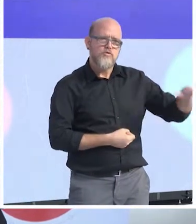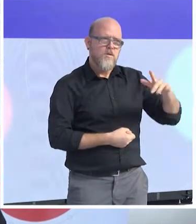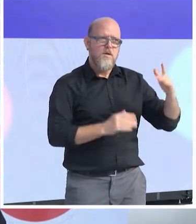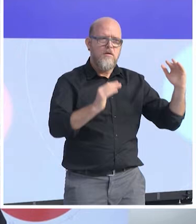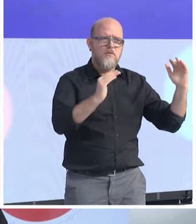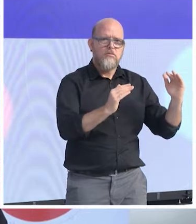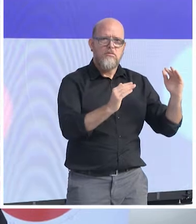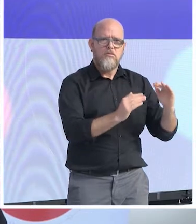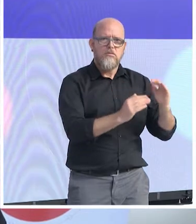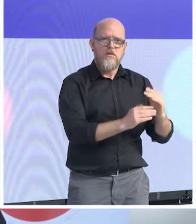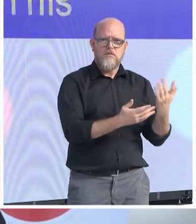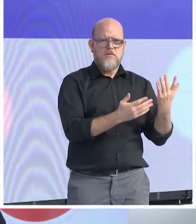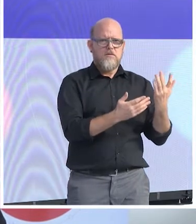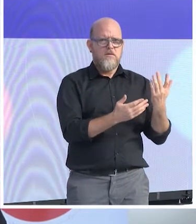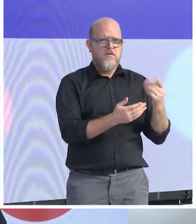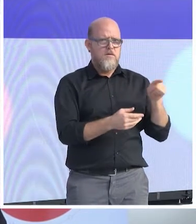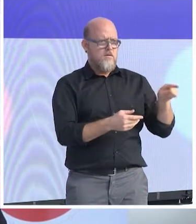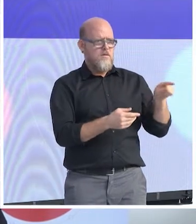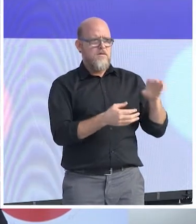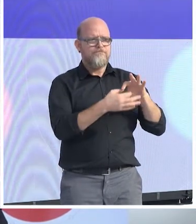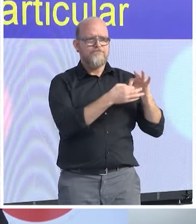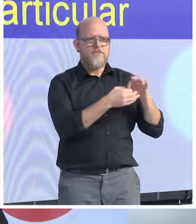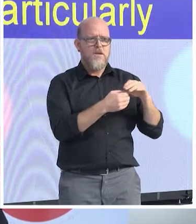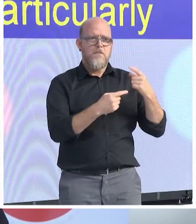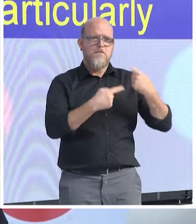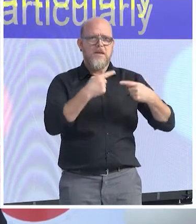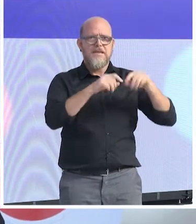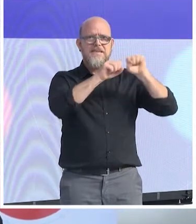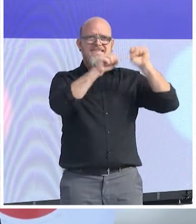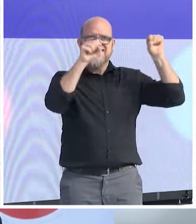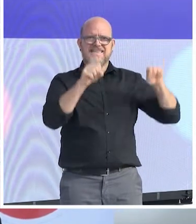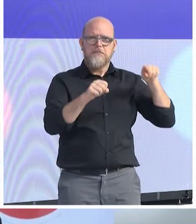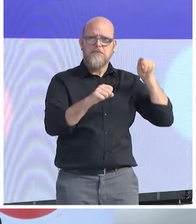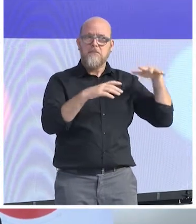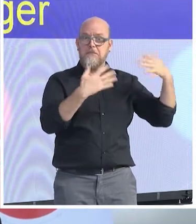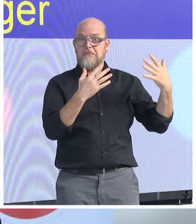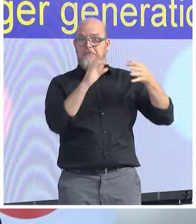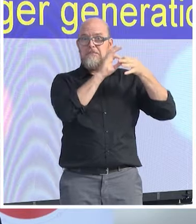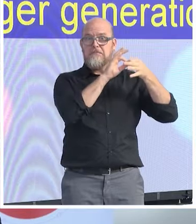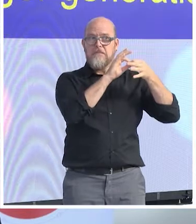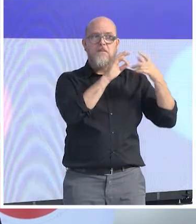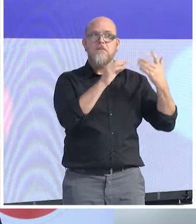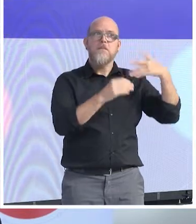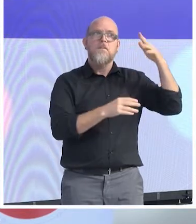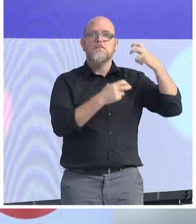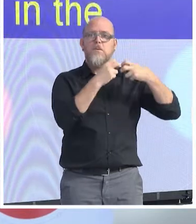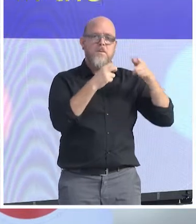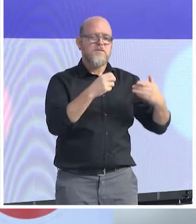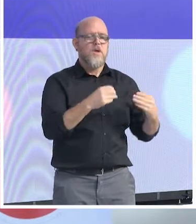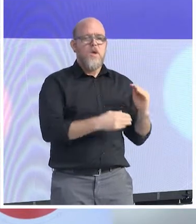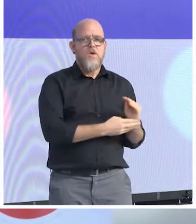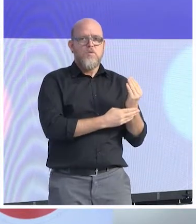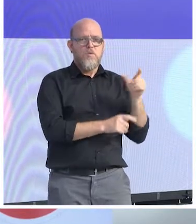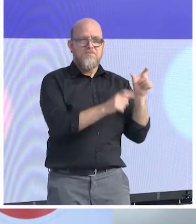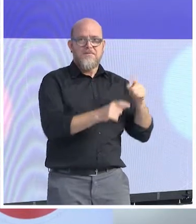kind of a mistrust is particularly high among the younger generation, and particularly stronger in the United States. Secondly, which I